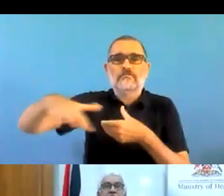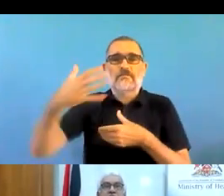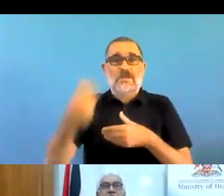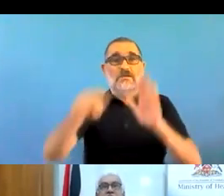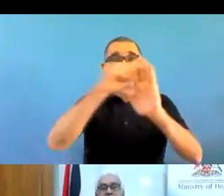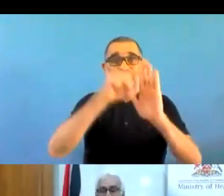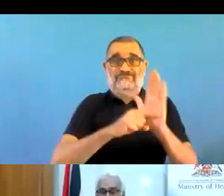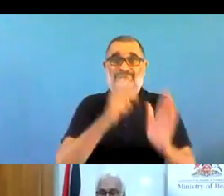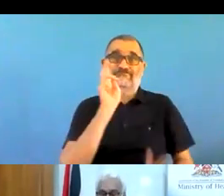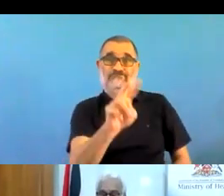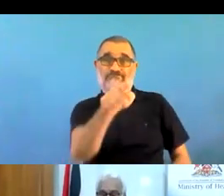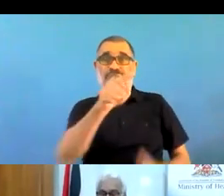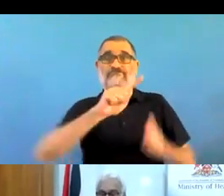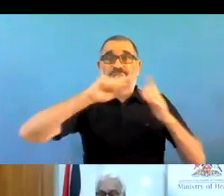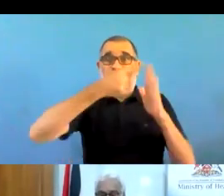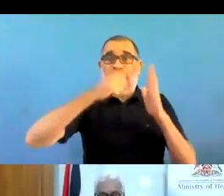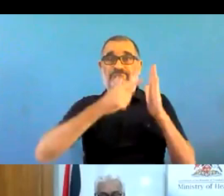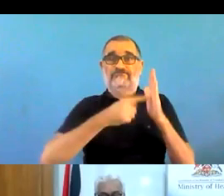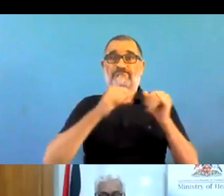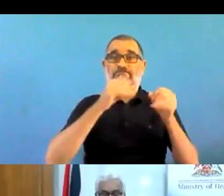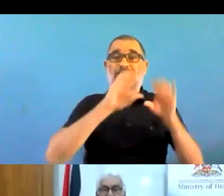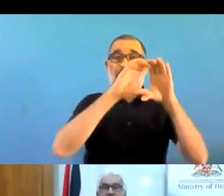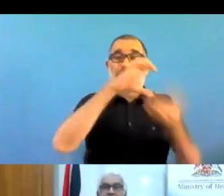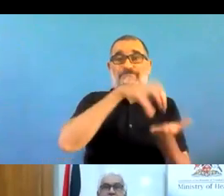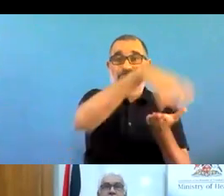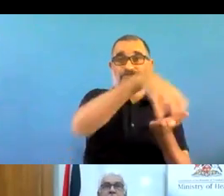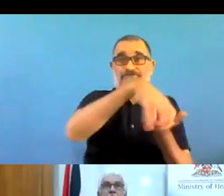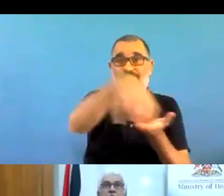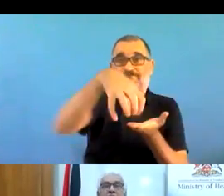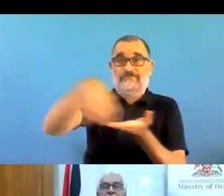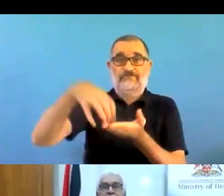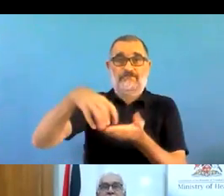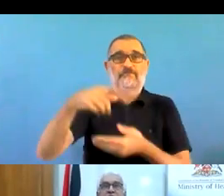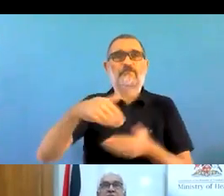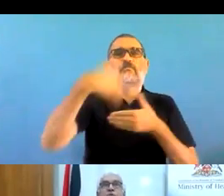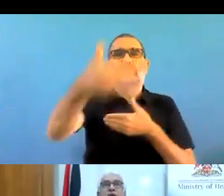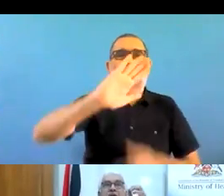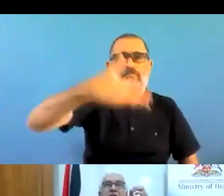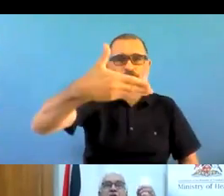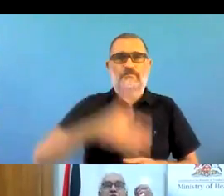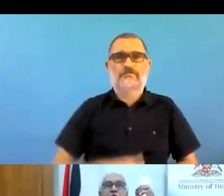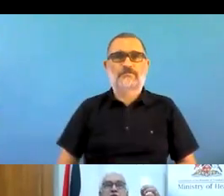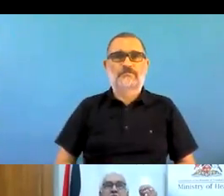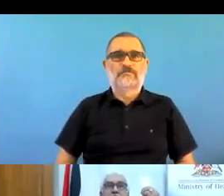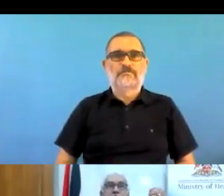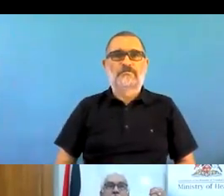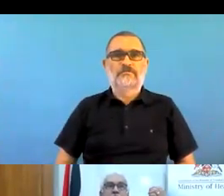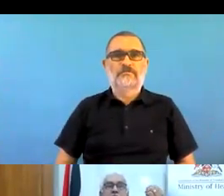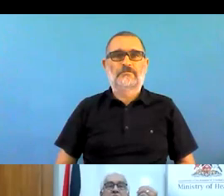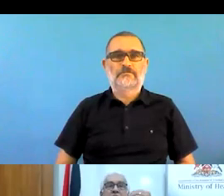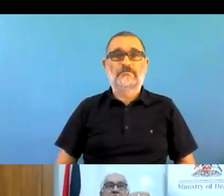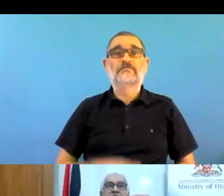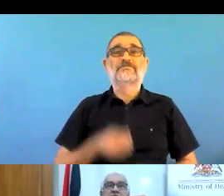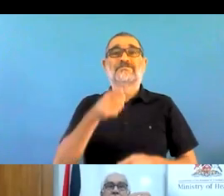Addressing this issue with the technical working group, again, we have to recognize we cannot do it alone.